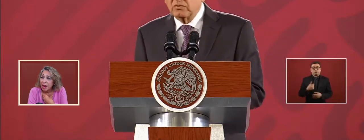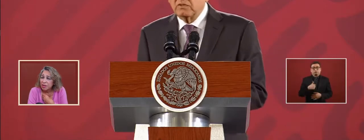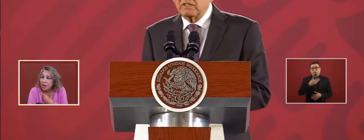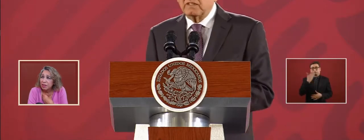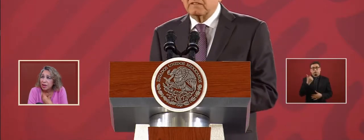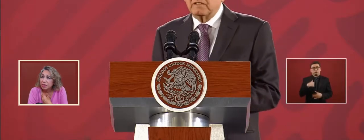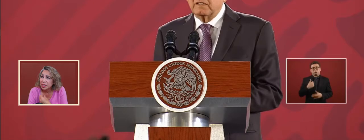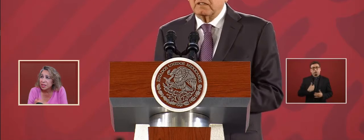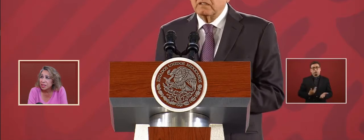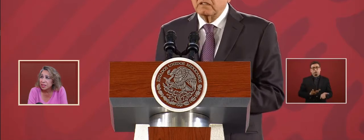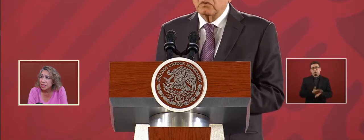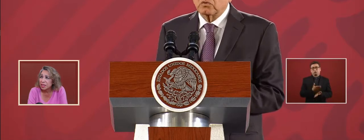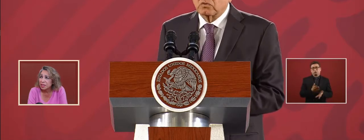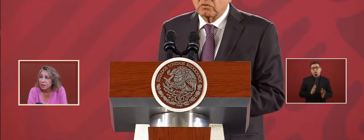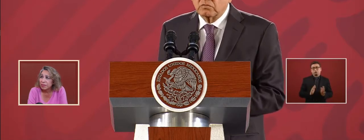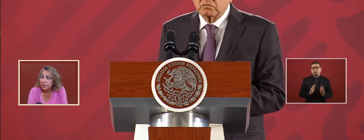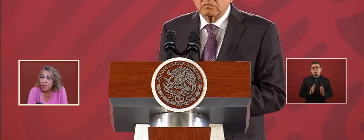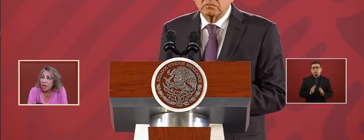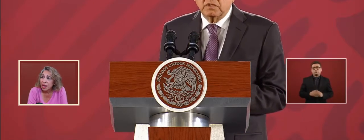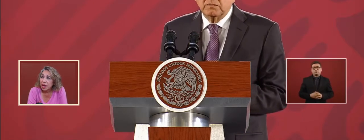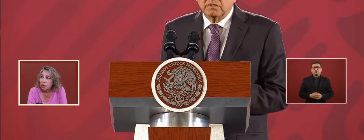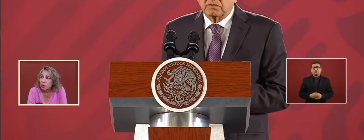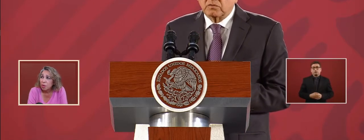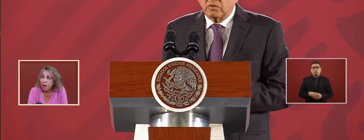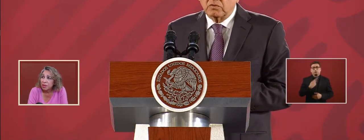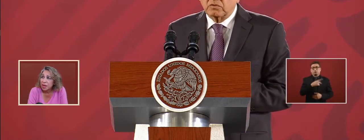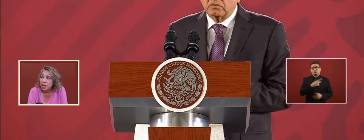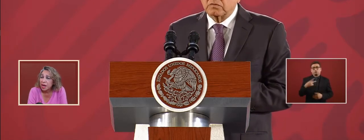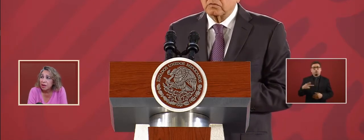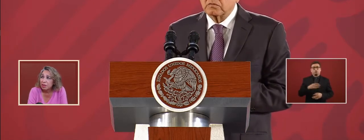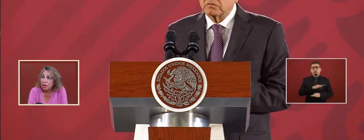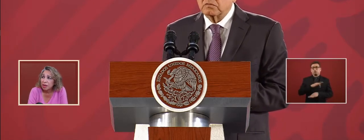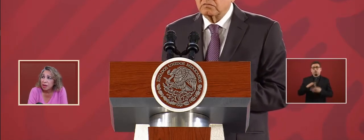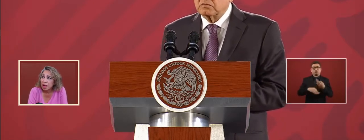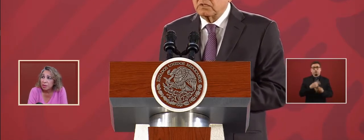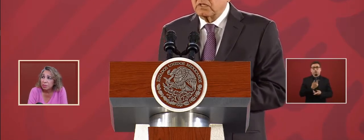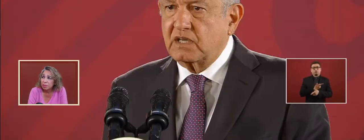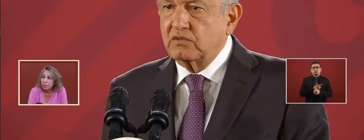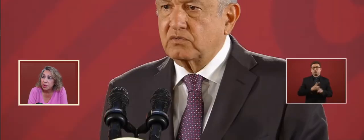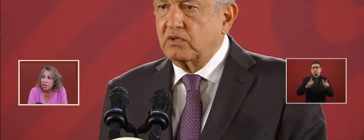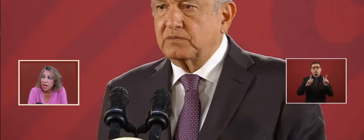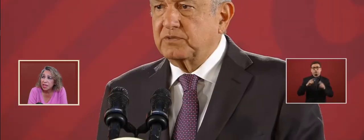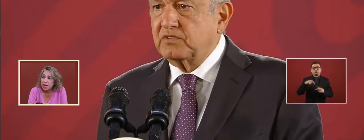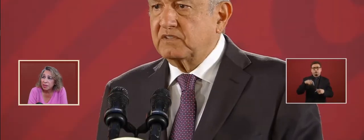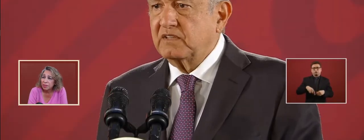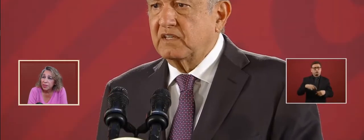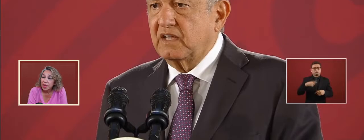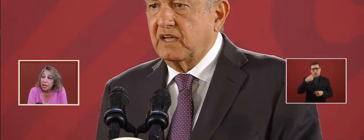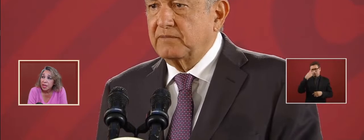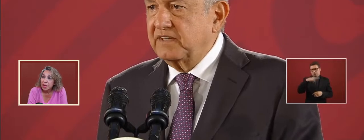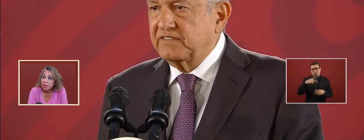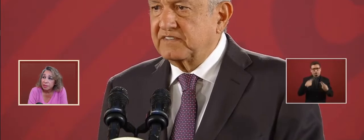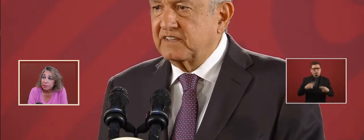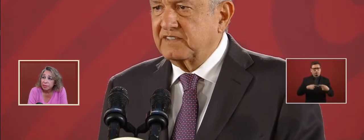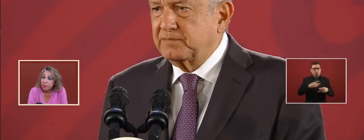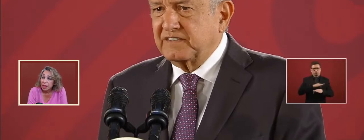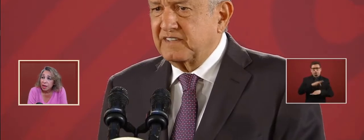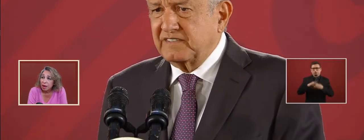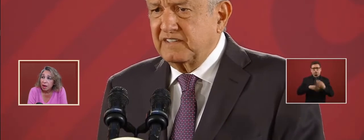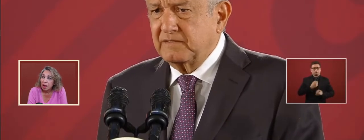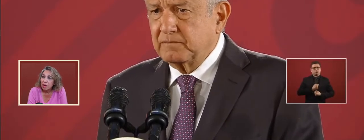I don't get involved in these things. Why are they now protecting you? Yes,